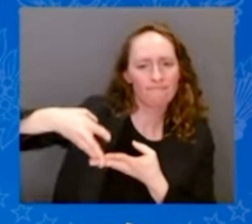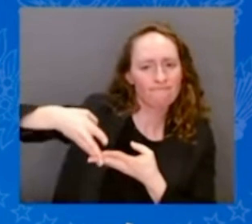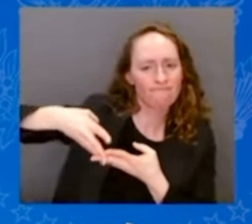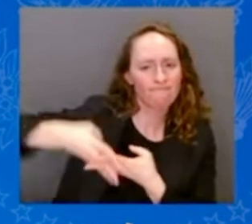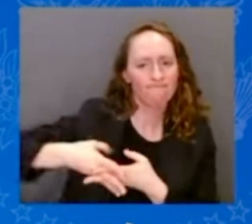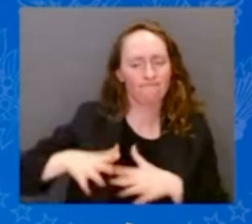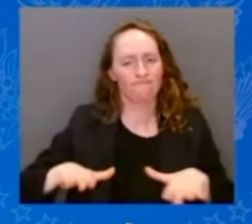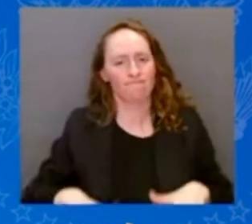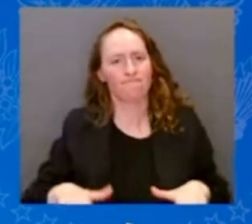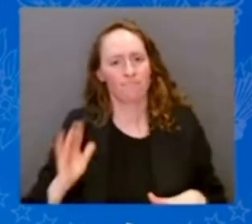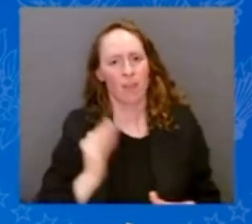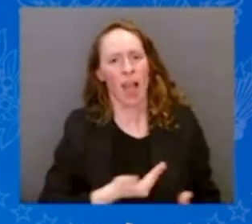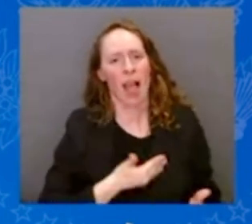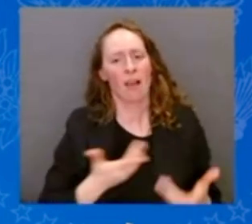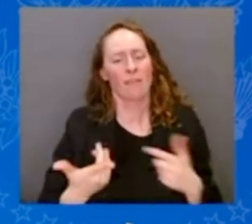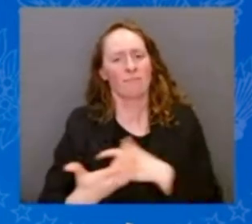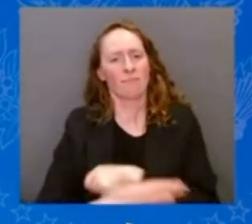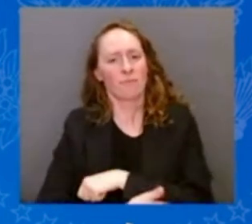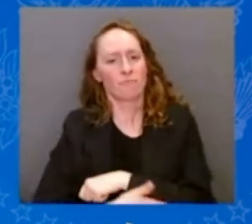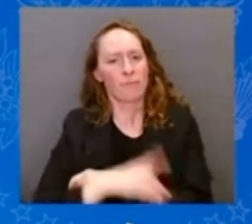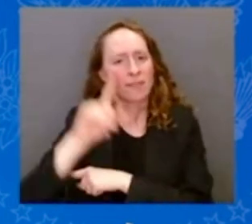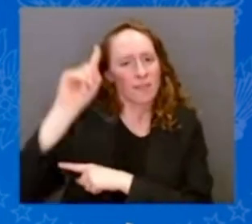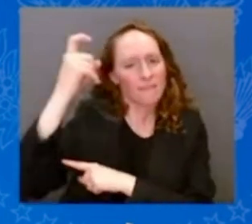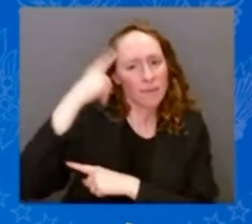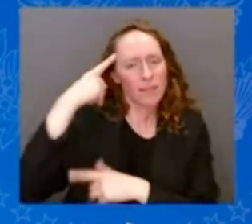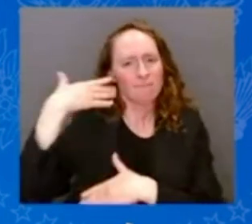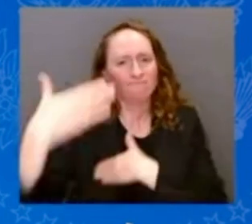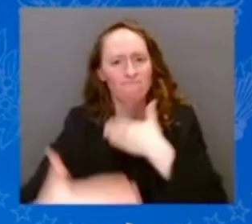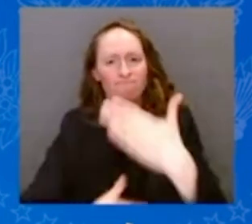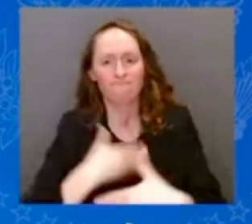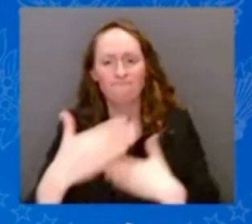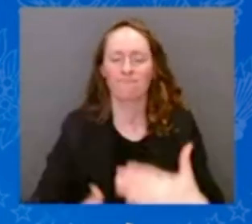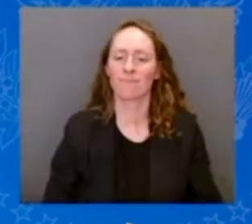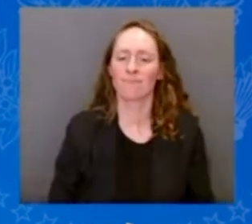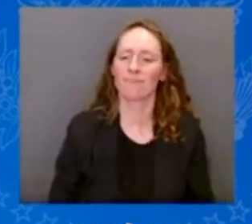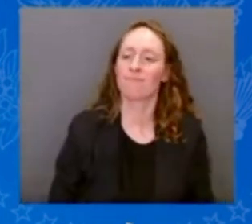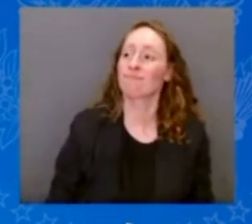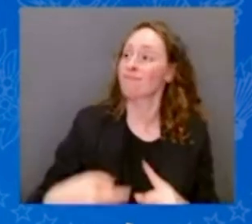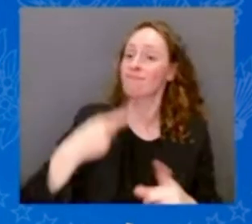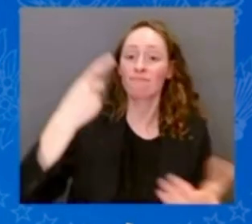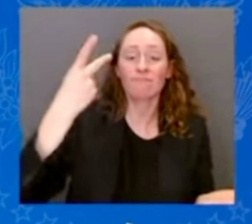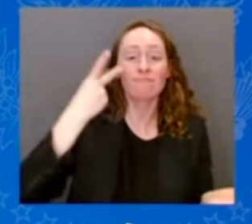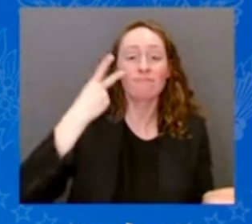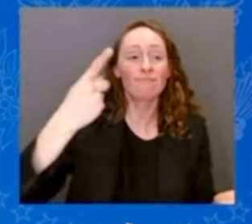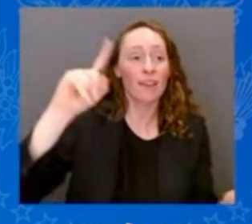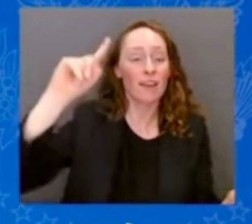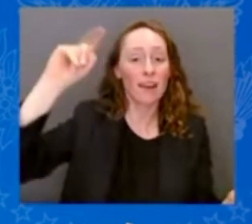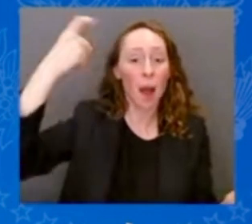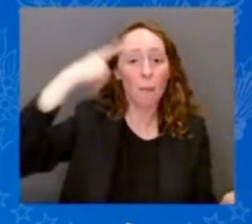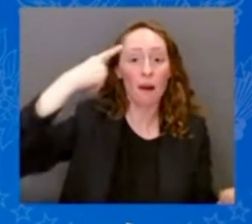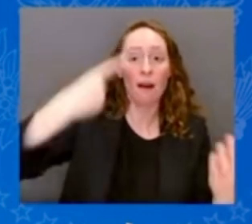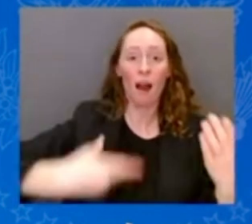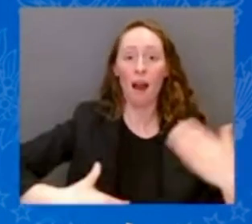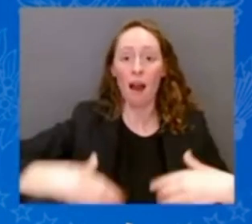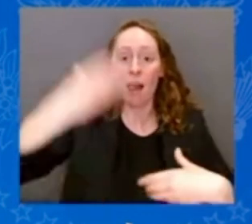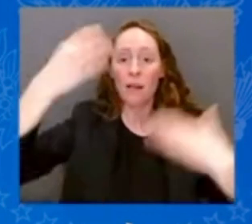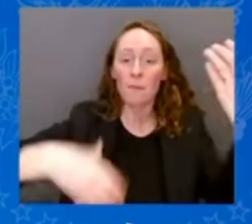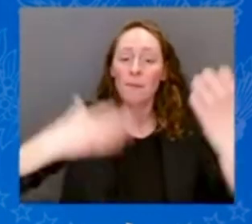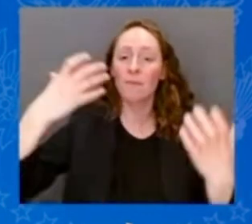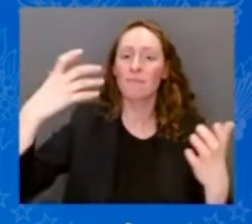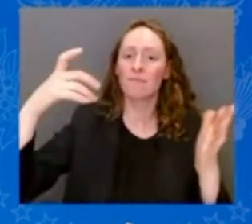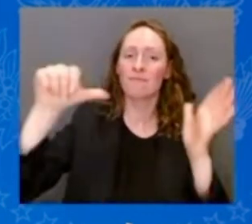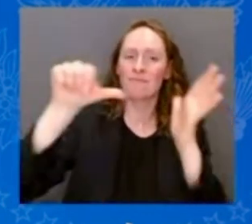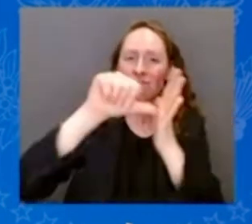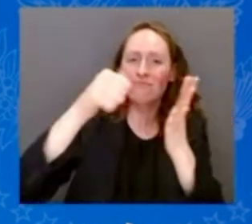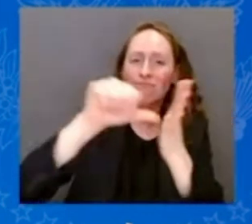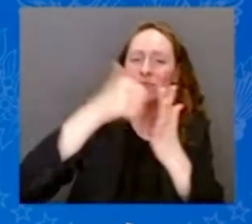this city, from the columns of the Capitol to the figures that flanked the Supreme Court, inspired by Temes and